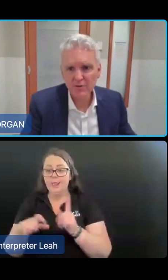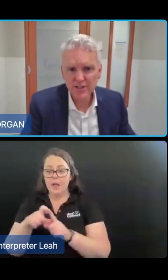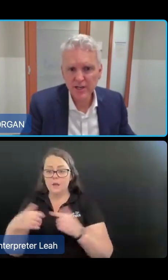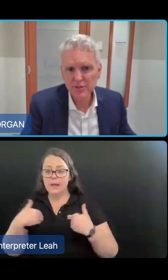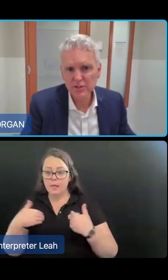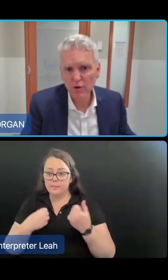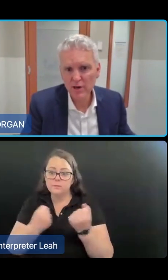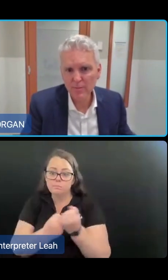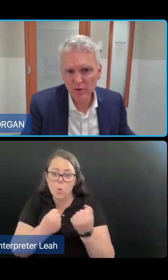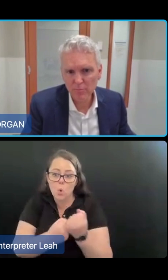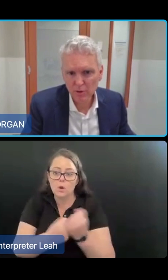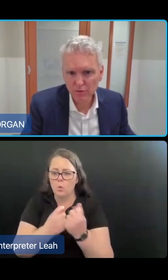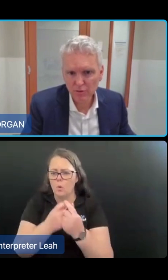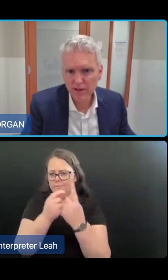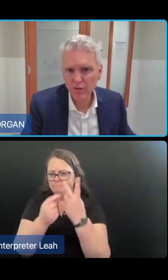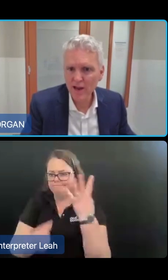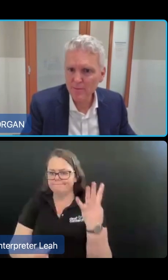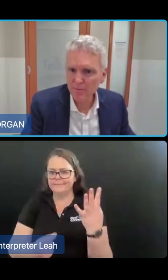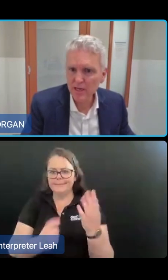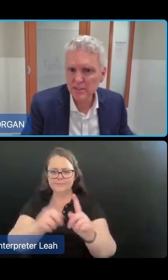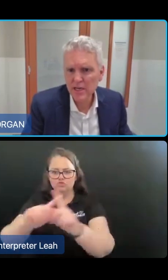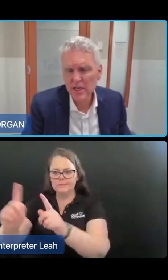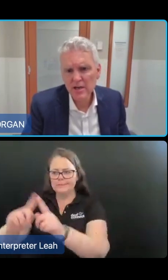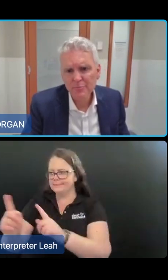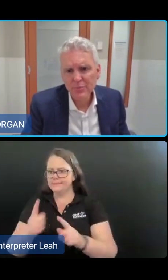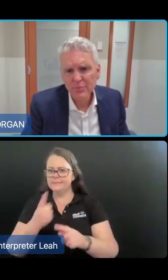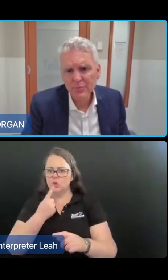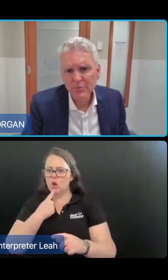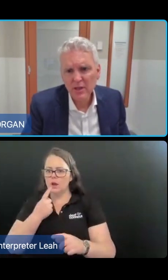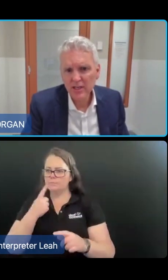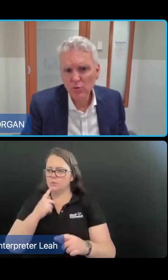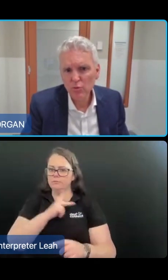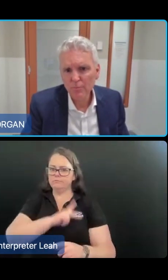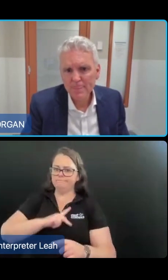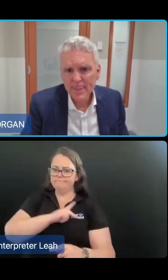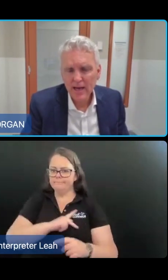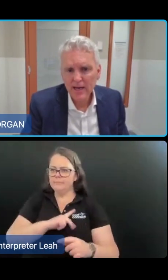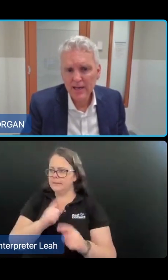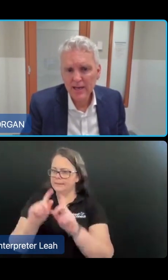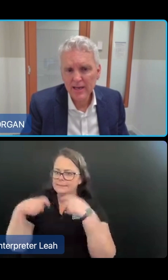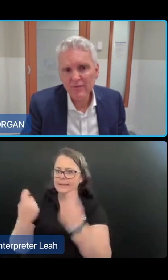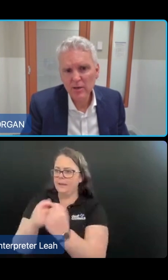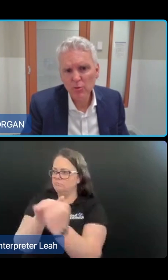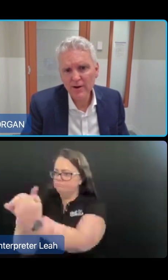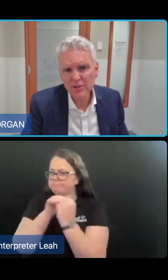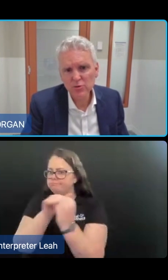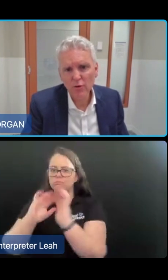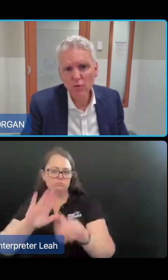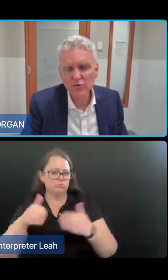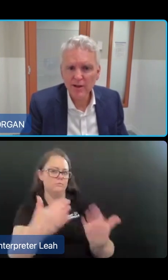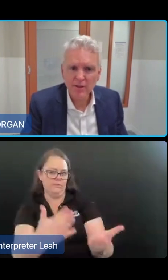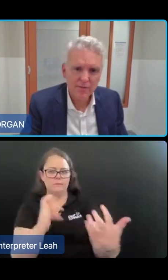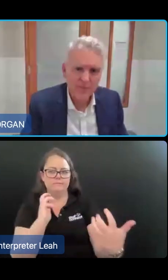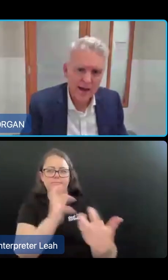multidisciplinary teams supporting people to build strength or capabilities. It also be available for up to